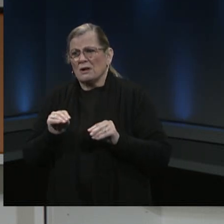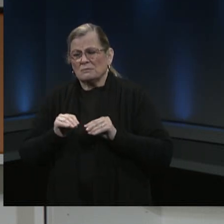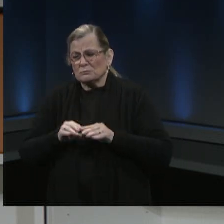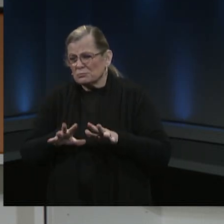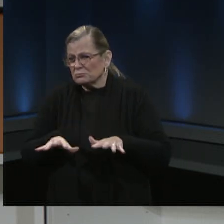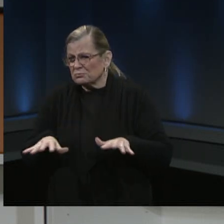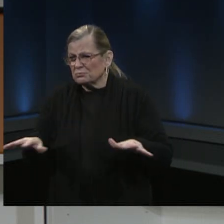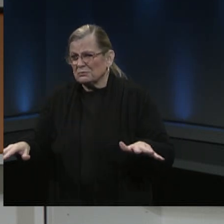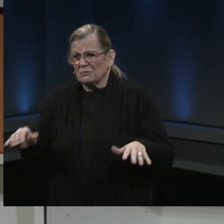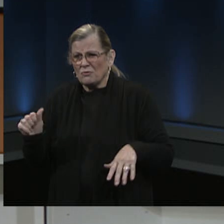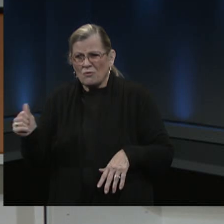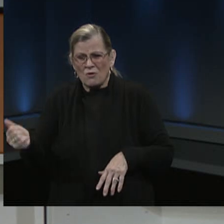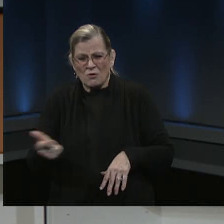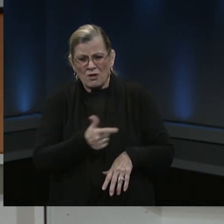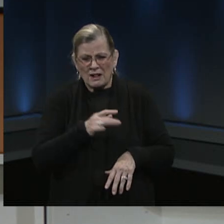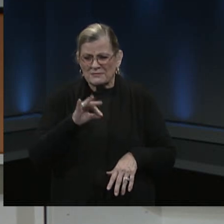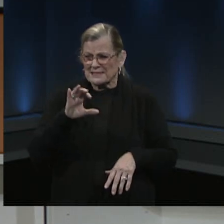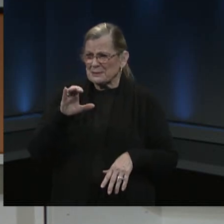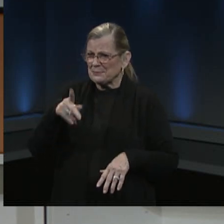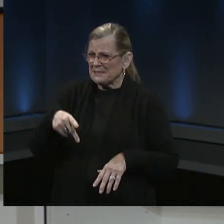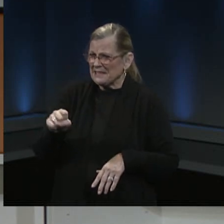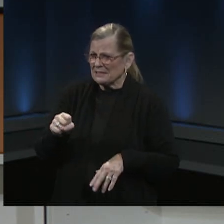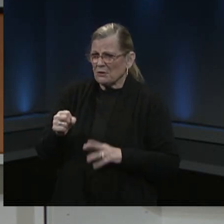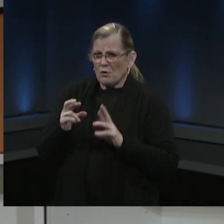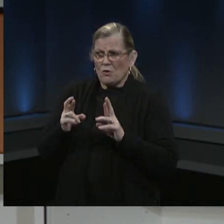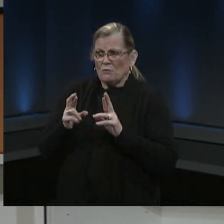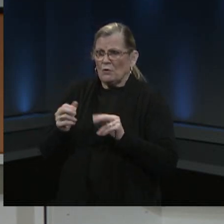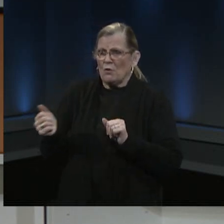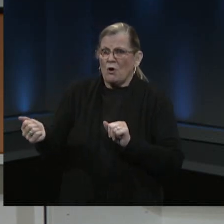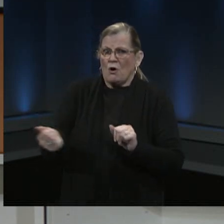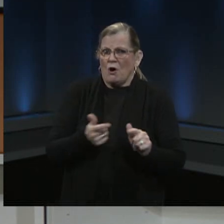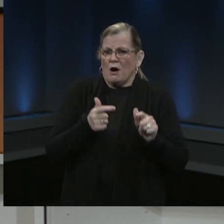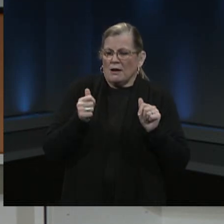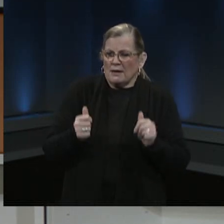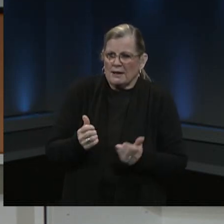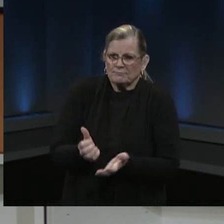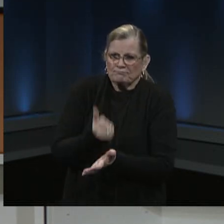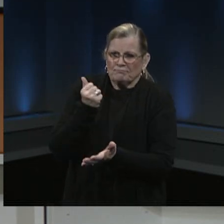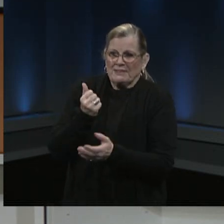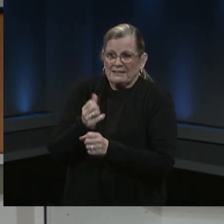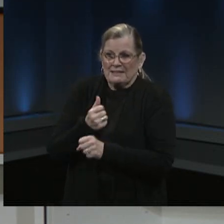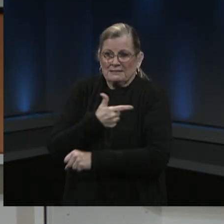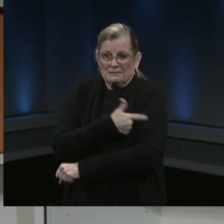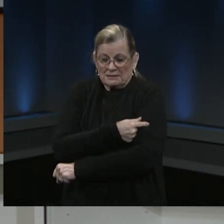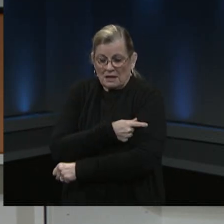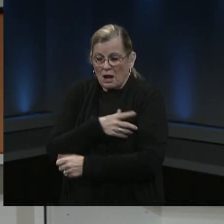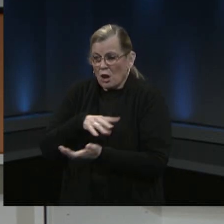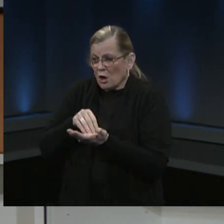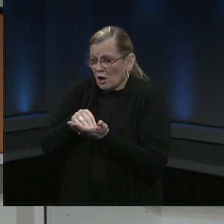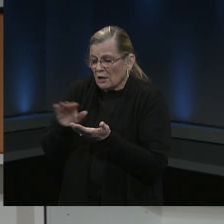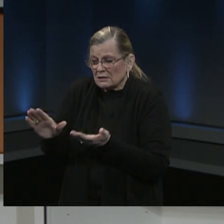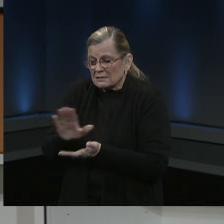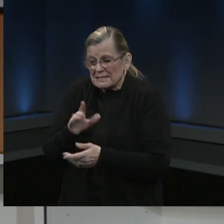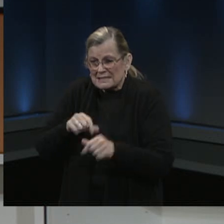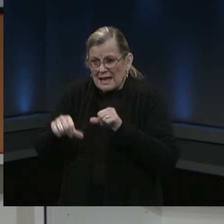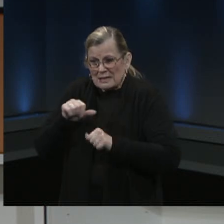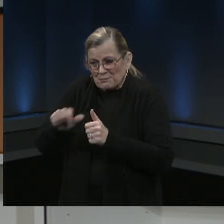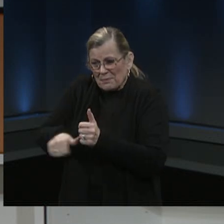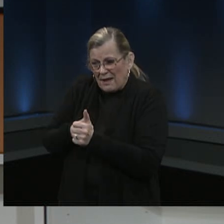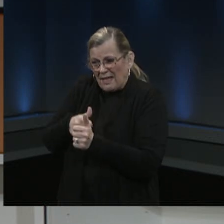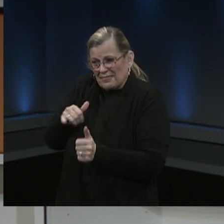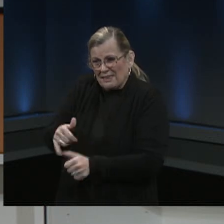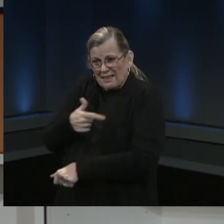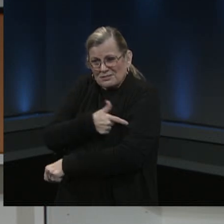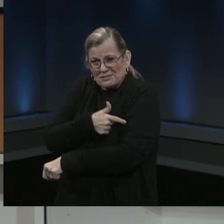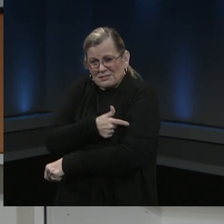that wanted. And we hope all of you will as you learn the science, as you listen to the equity discussion. Yes, we know